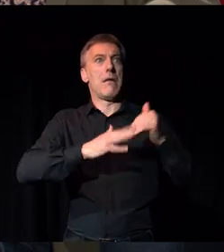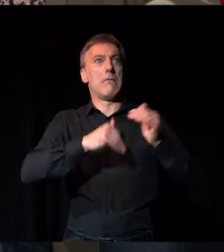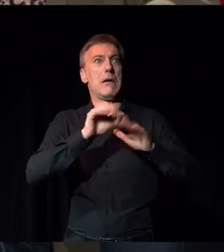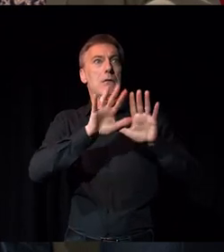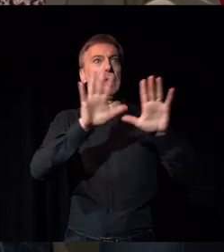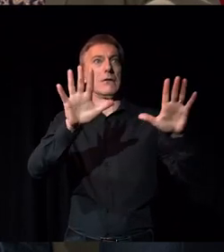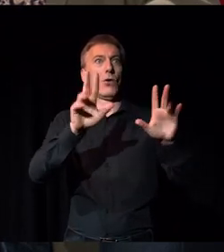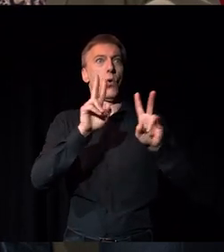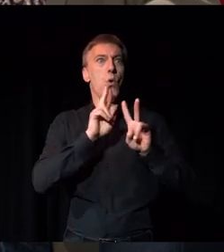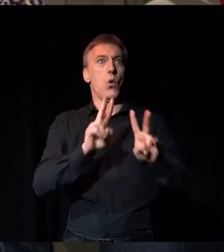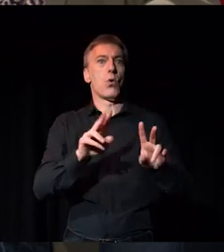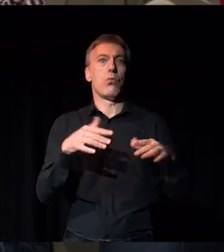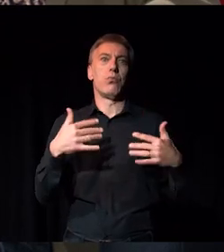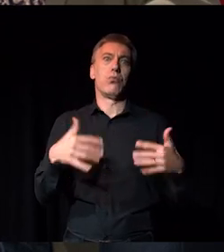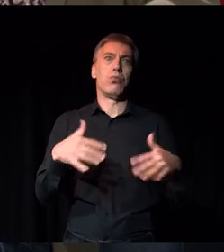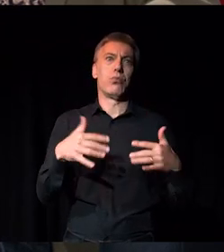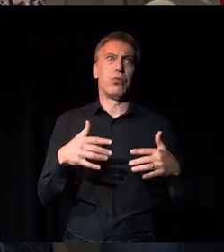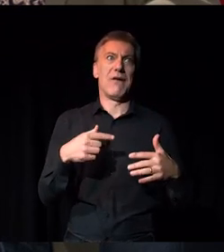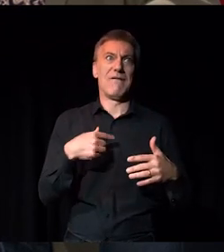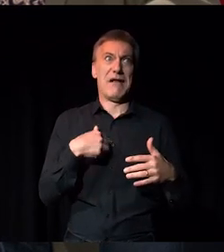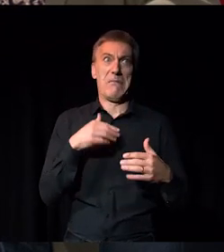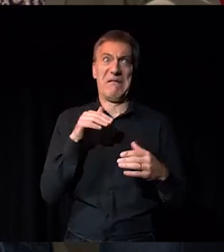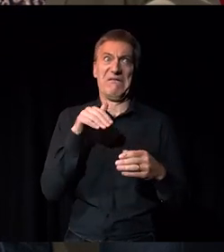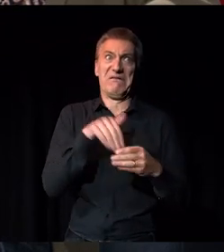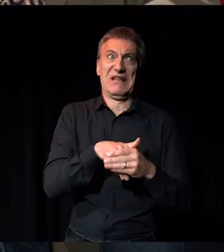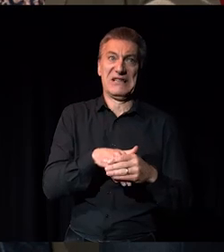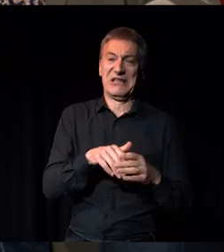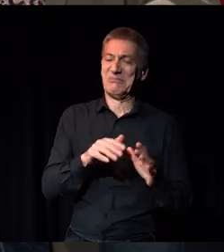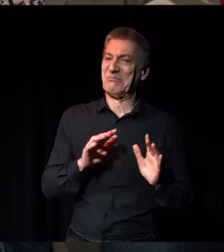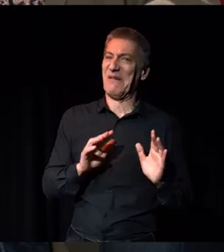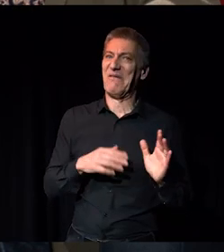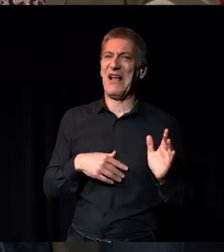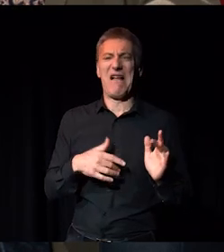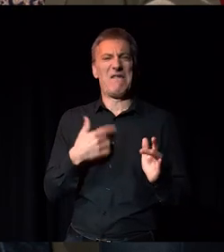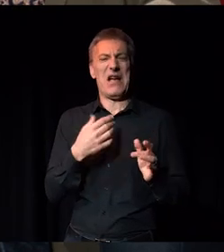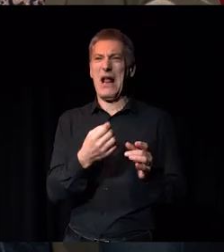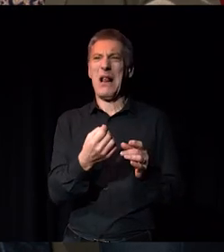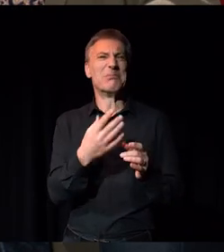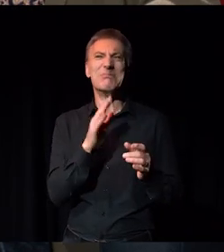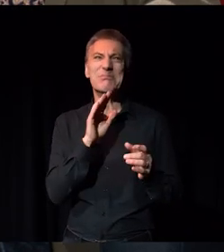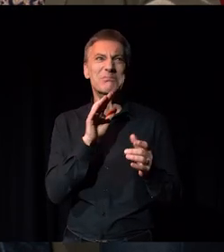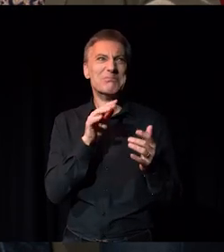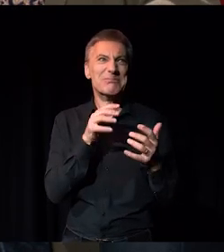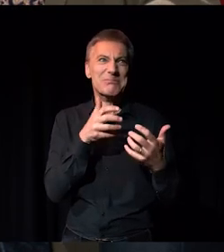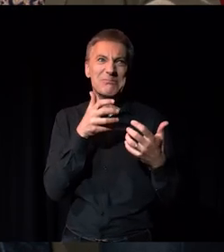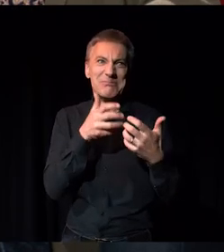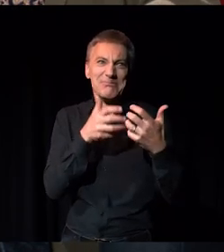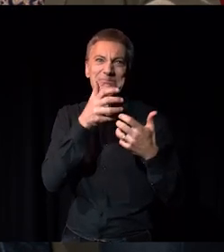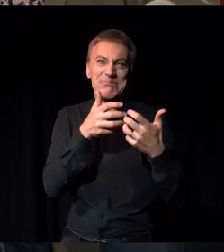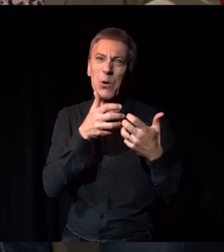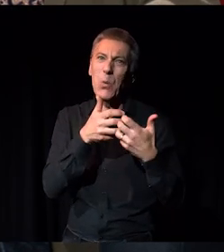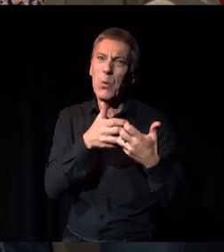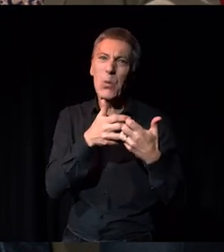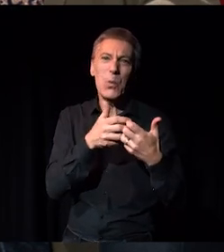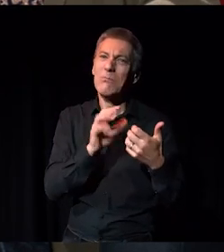imposing, and they kind of say you don't belong here quite a lot of the time, this isn't a space for you. And then again, I guess it's that lack of awareness